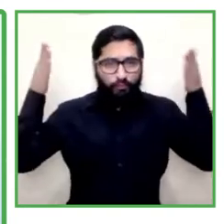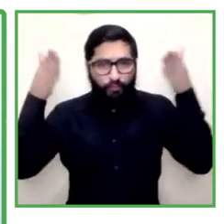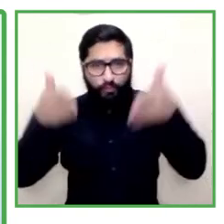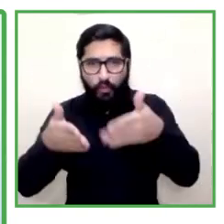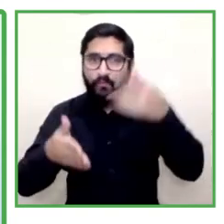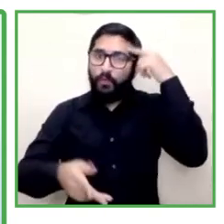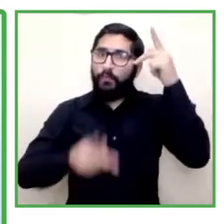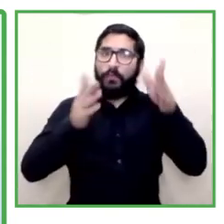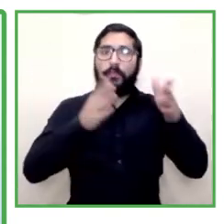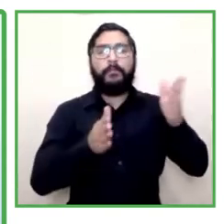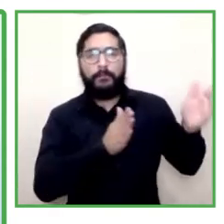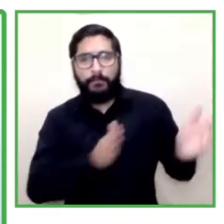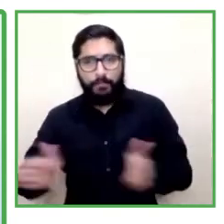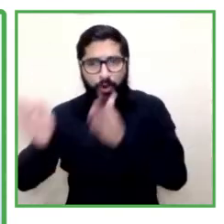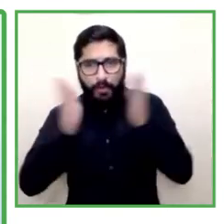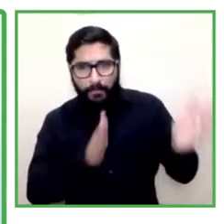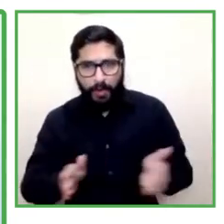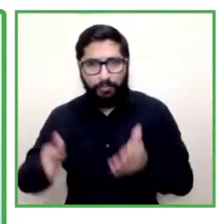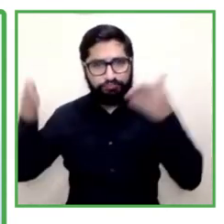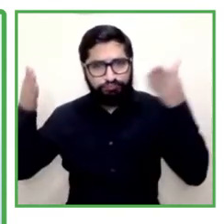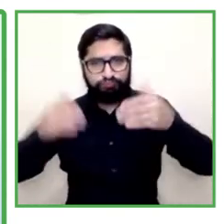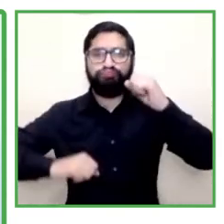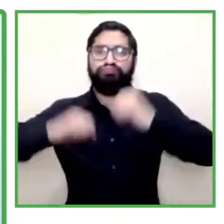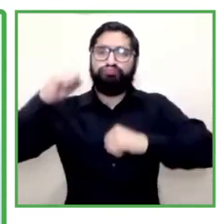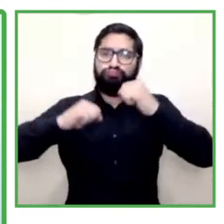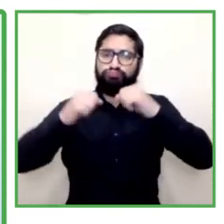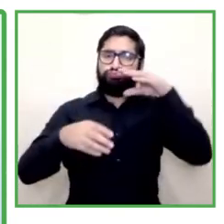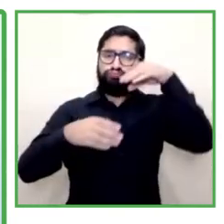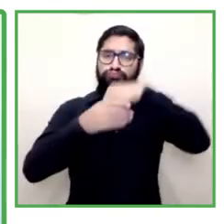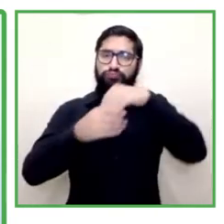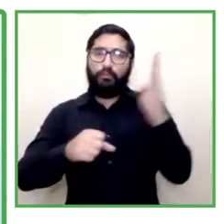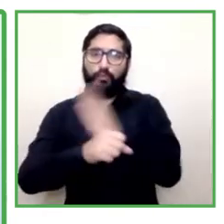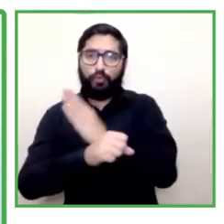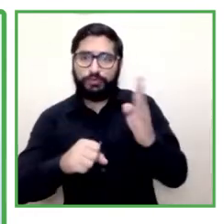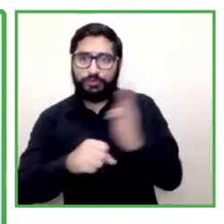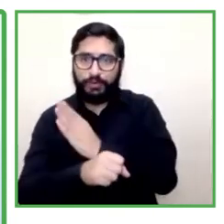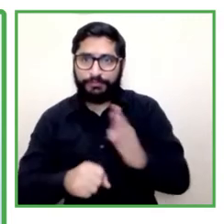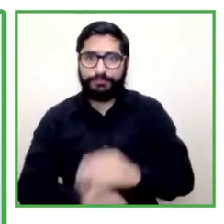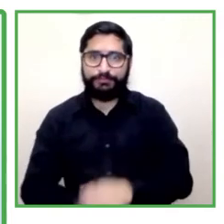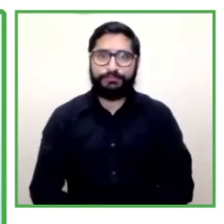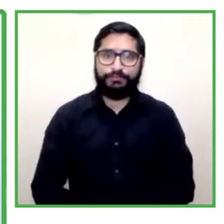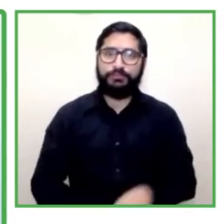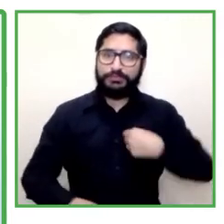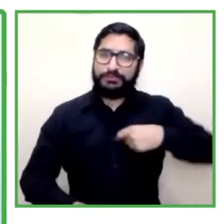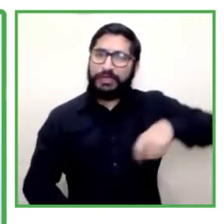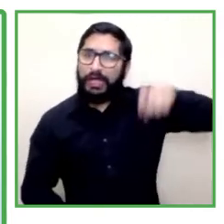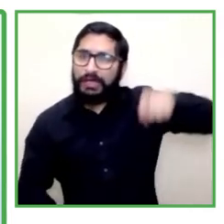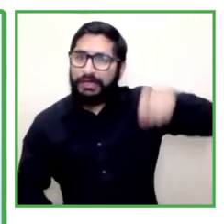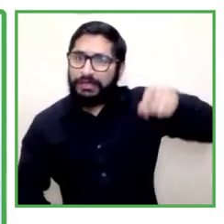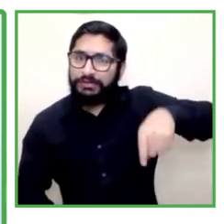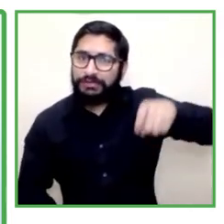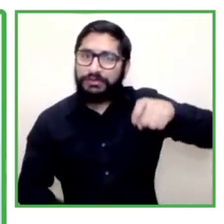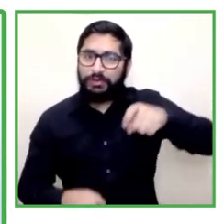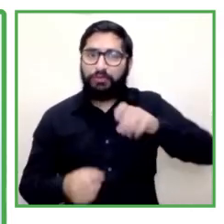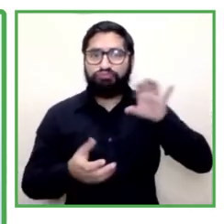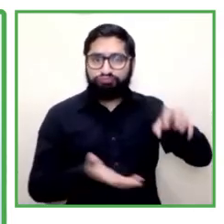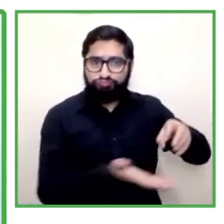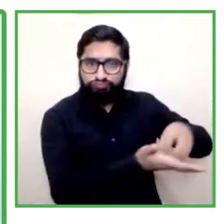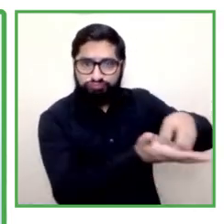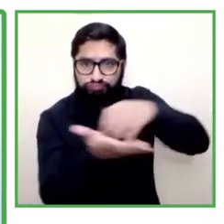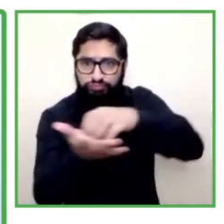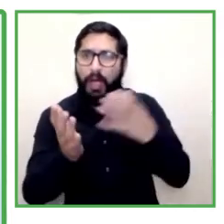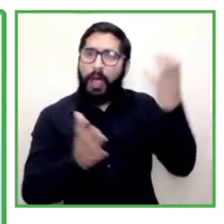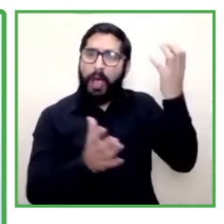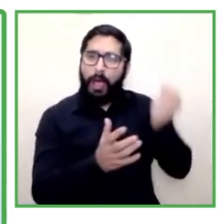also in companies productivity particularly where it's most needed which is in the vulnerable sectors and among workers